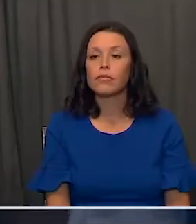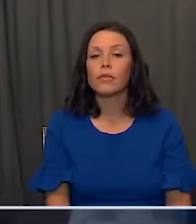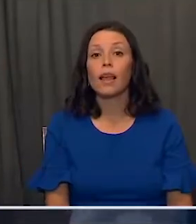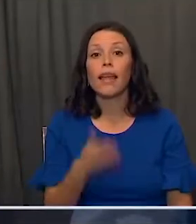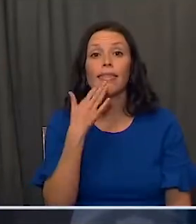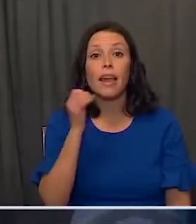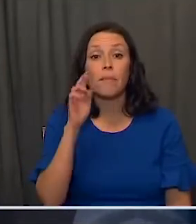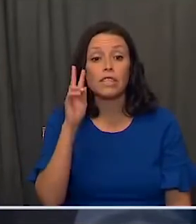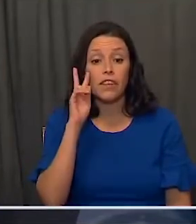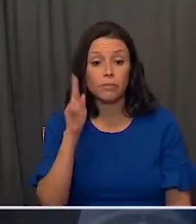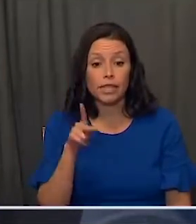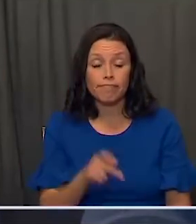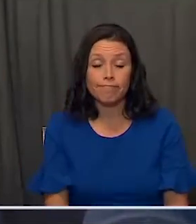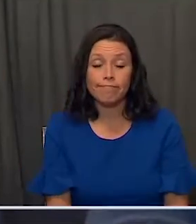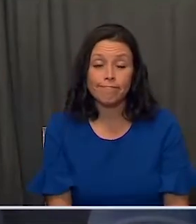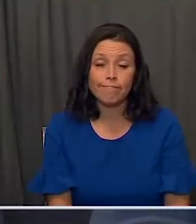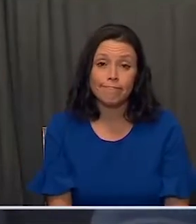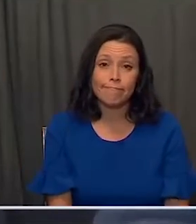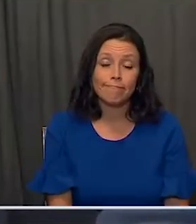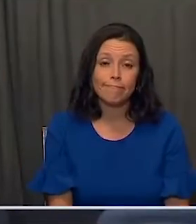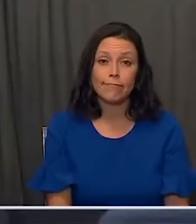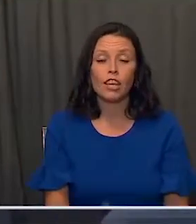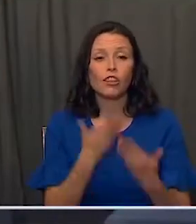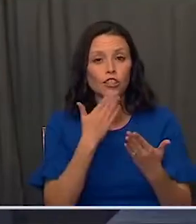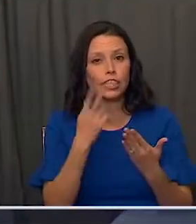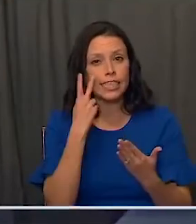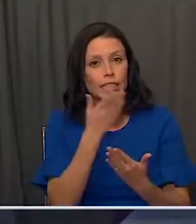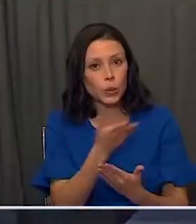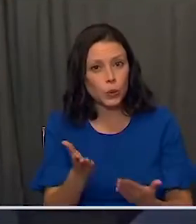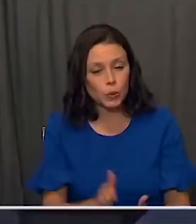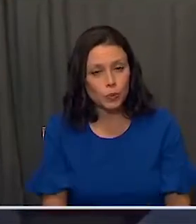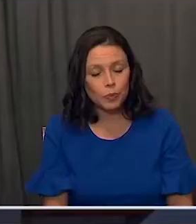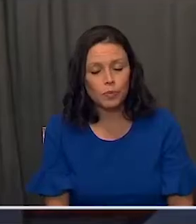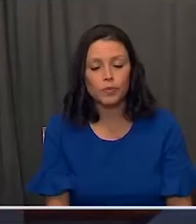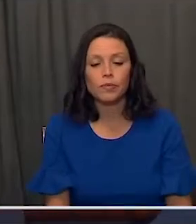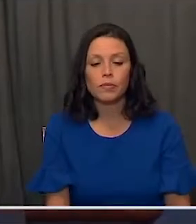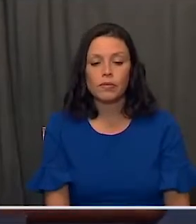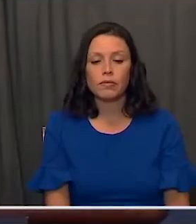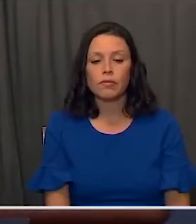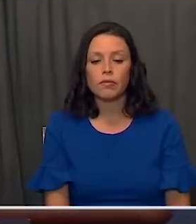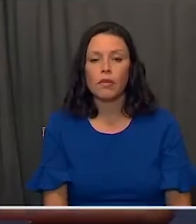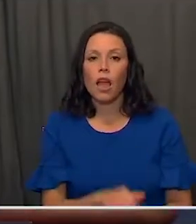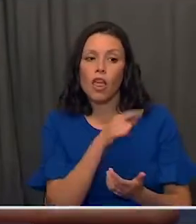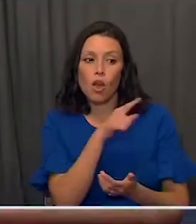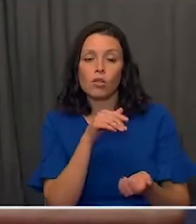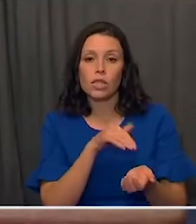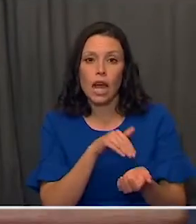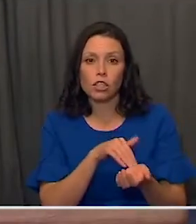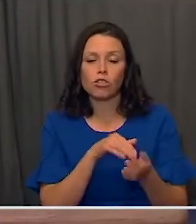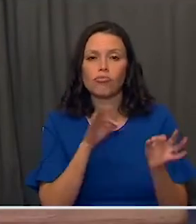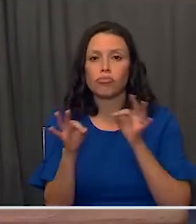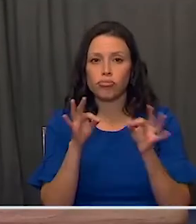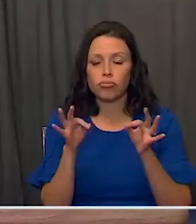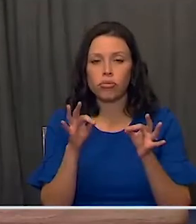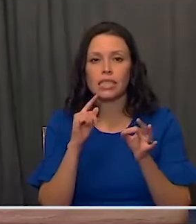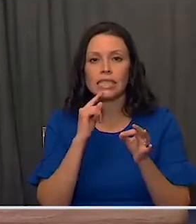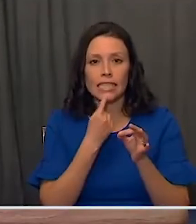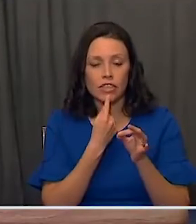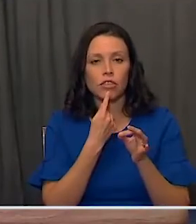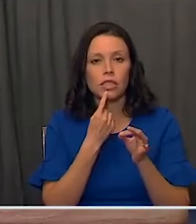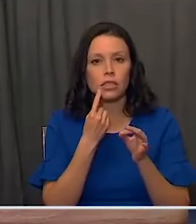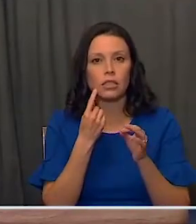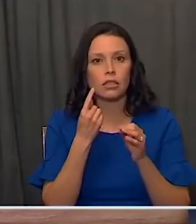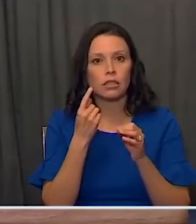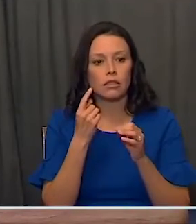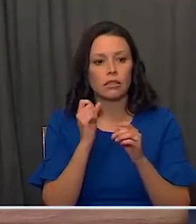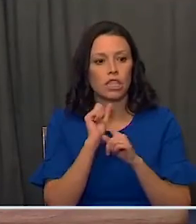Well, thank you, Mr. Vice President. Good to see all of you. The doctors have well covered the serious state of